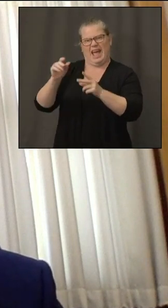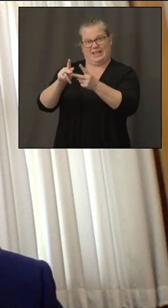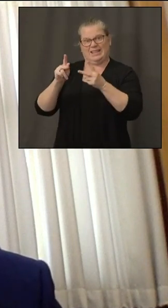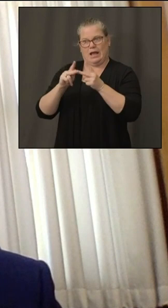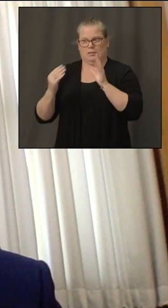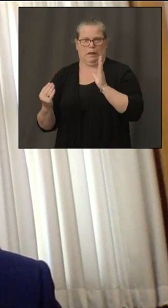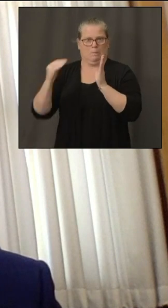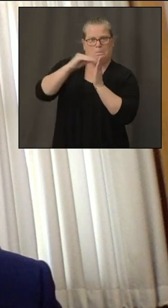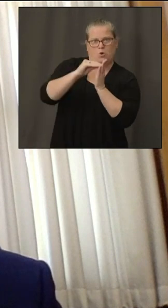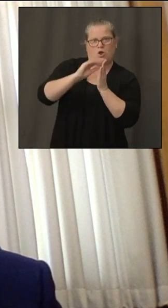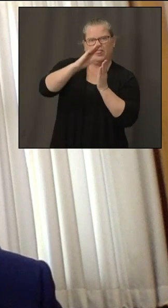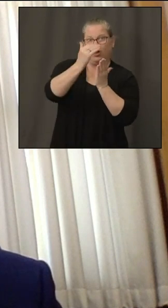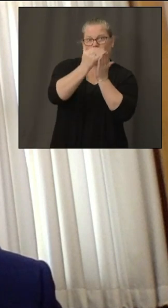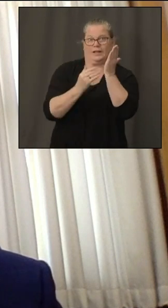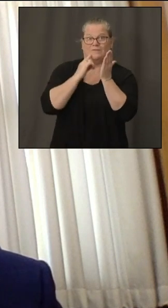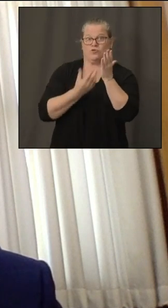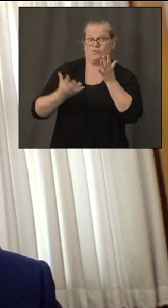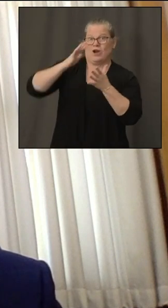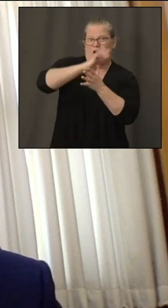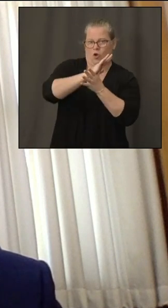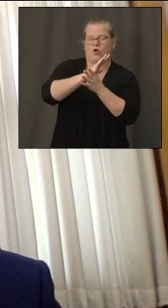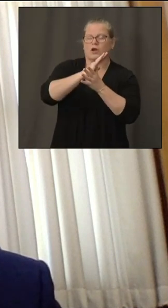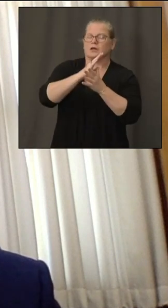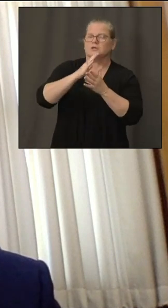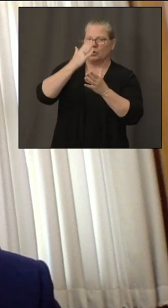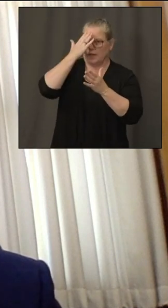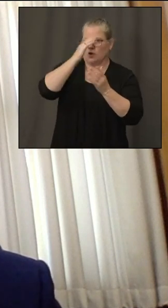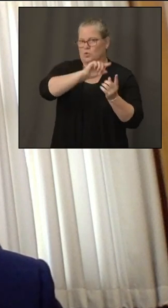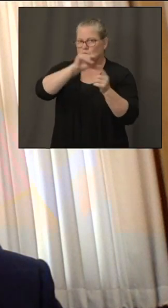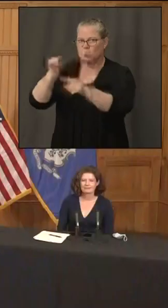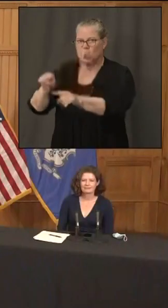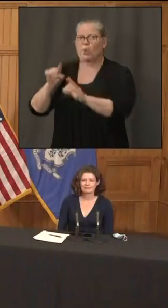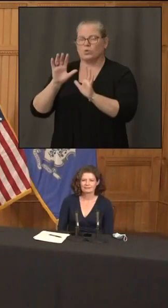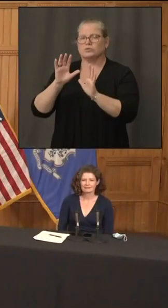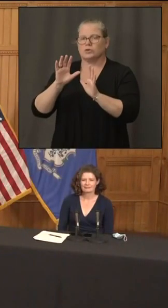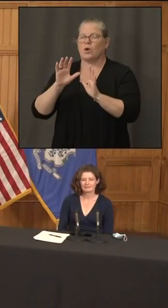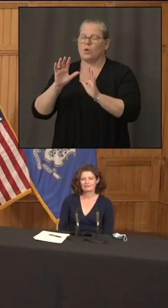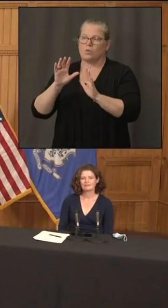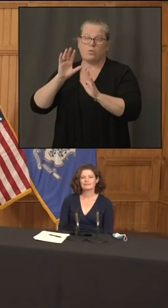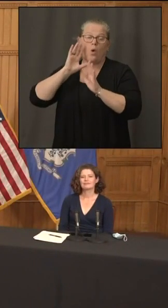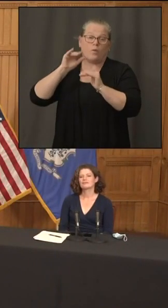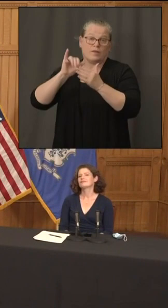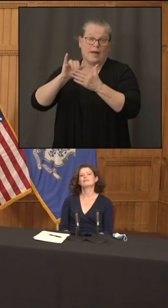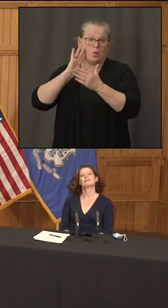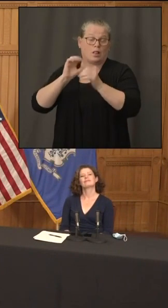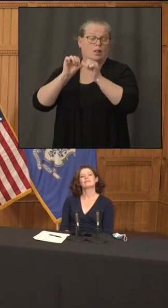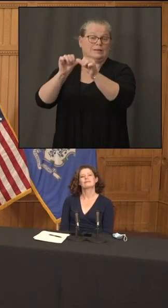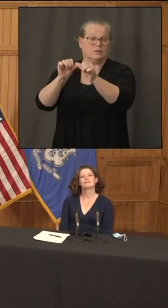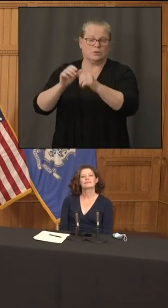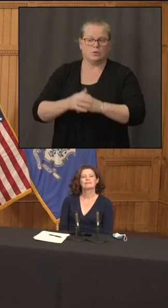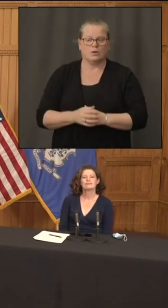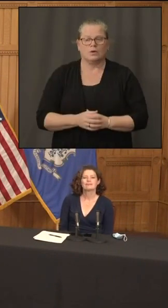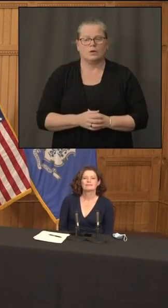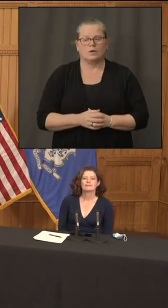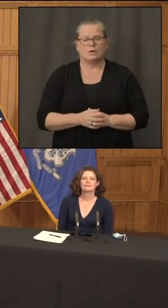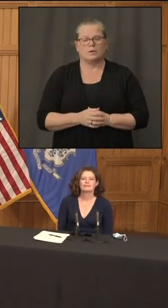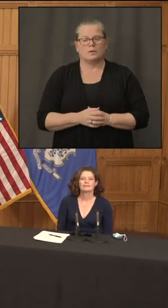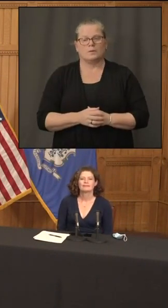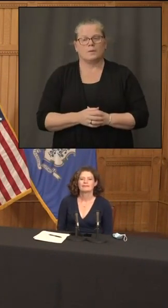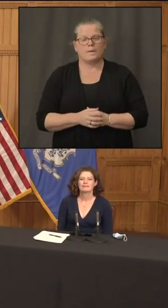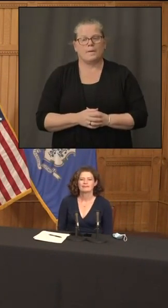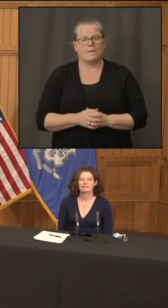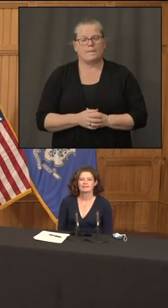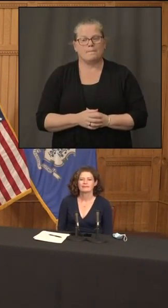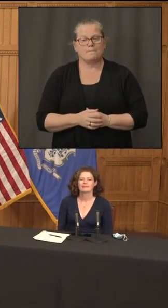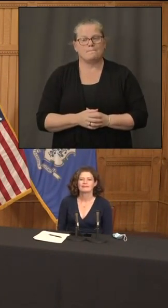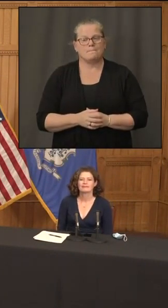prioritize to ensure the power is restored to that we also have other state facilities that are working